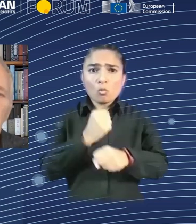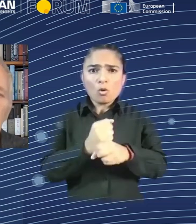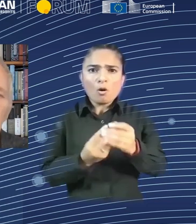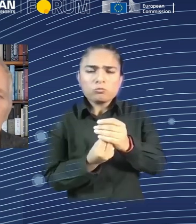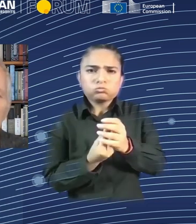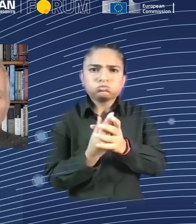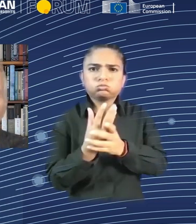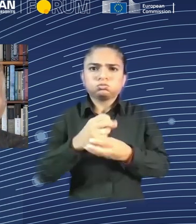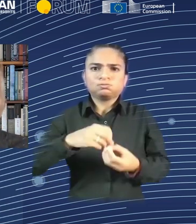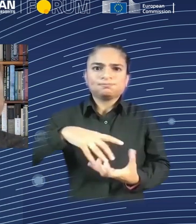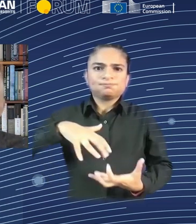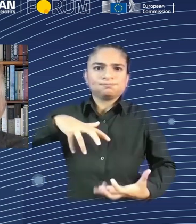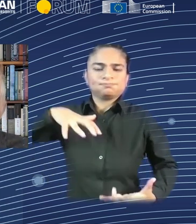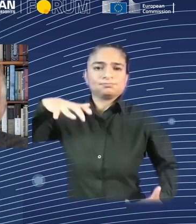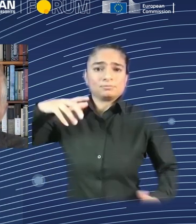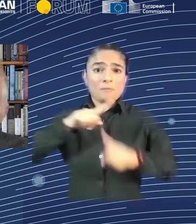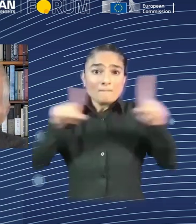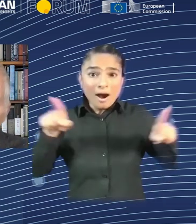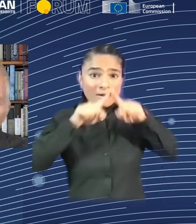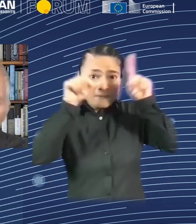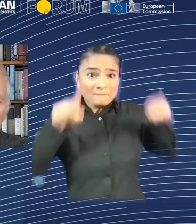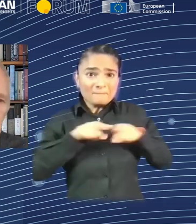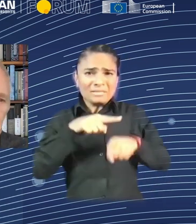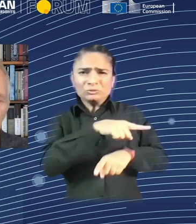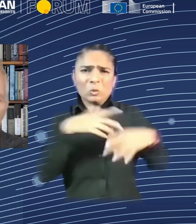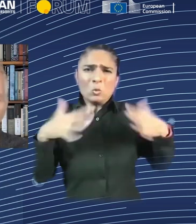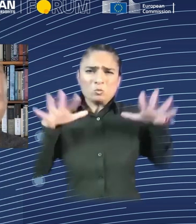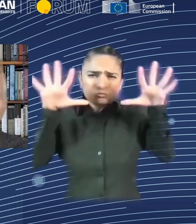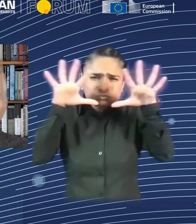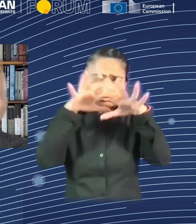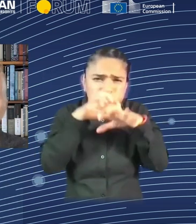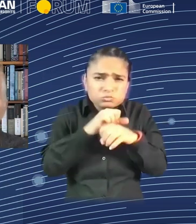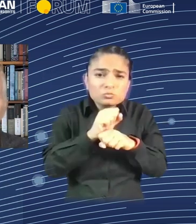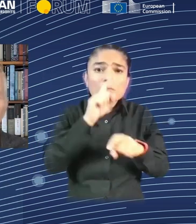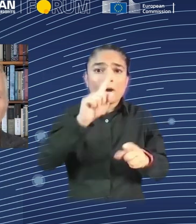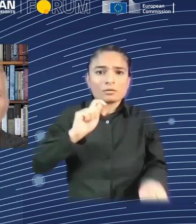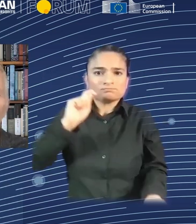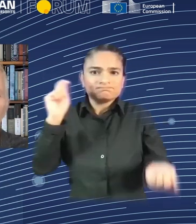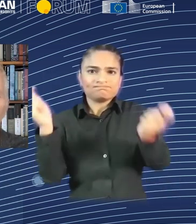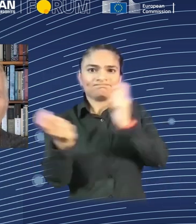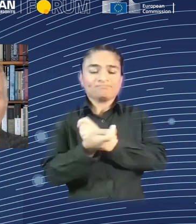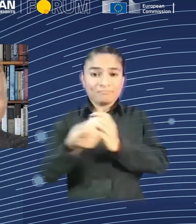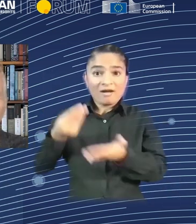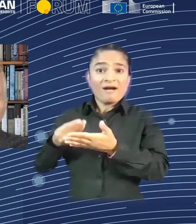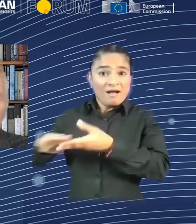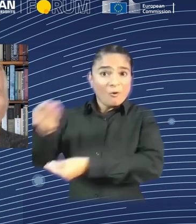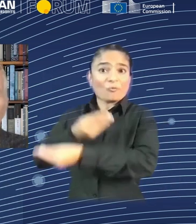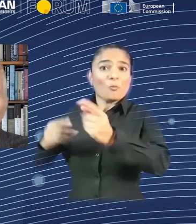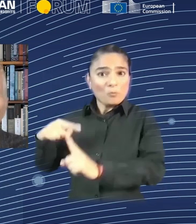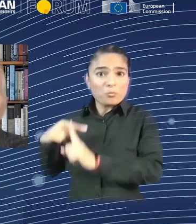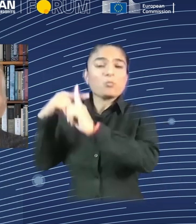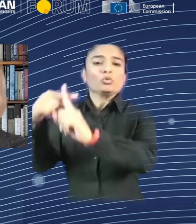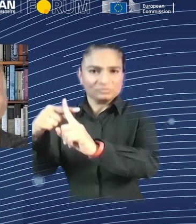in the late stages of the Industrial Revolution, all of a sudden, GDP